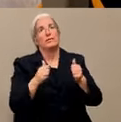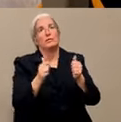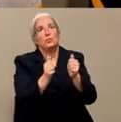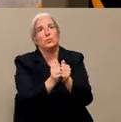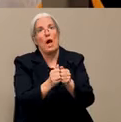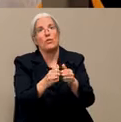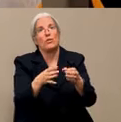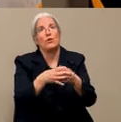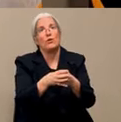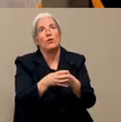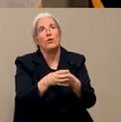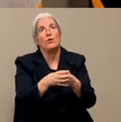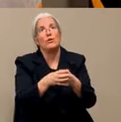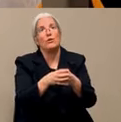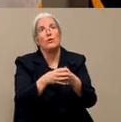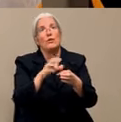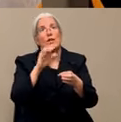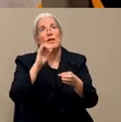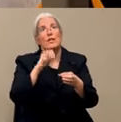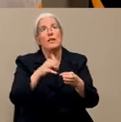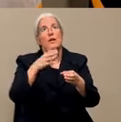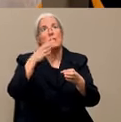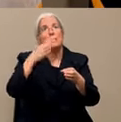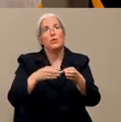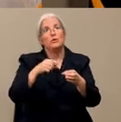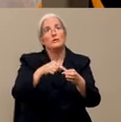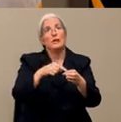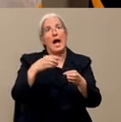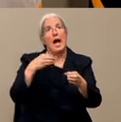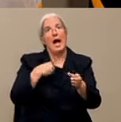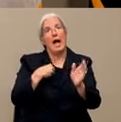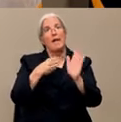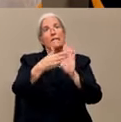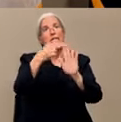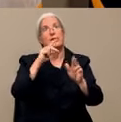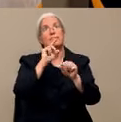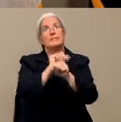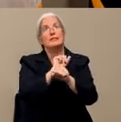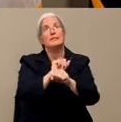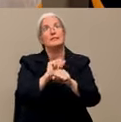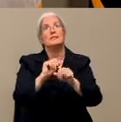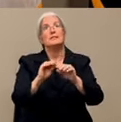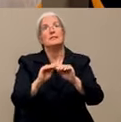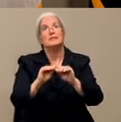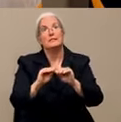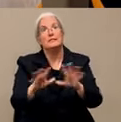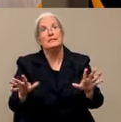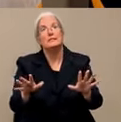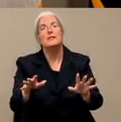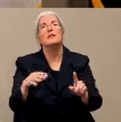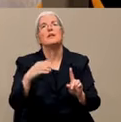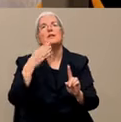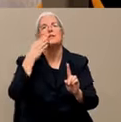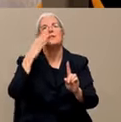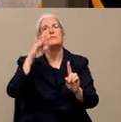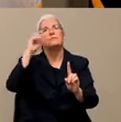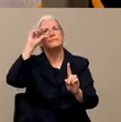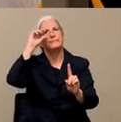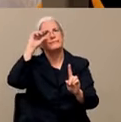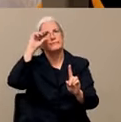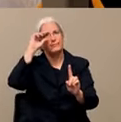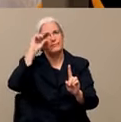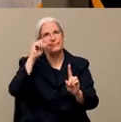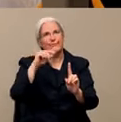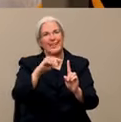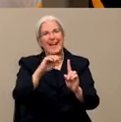diagnosed, who has tested positive, knowing that we're not going to get everybody who has COVID-19. We're not going to be able to identify